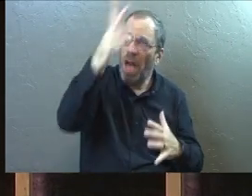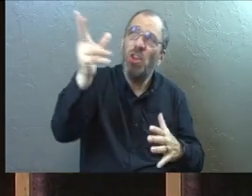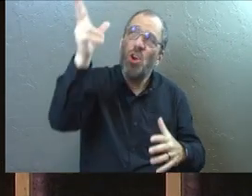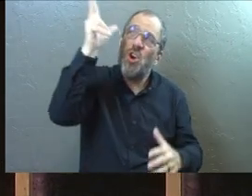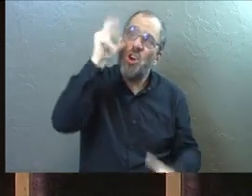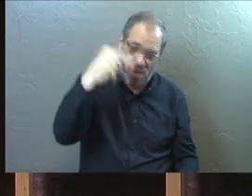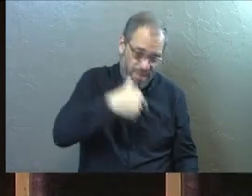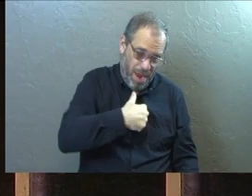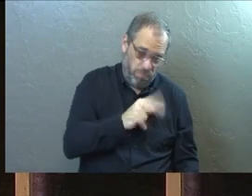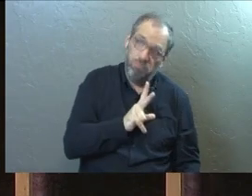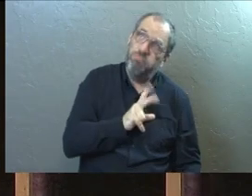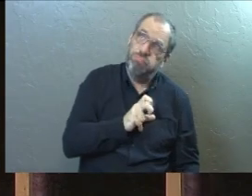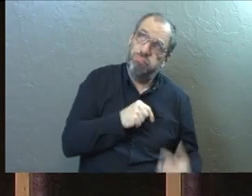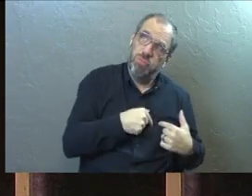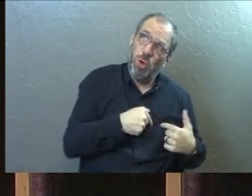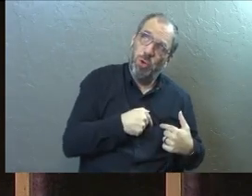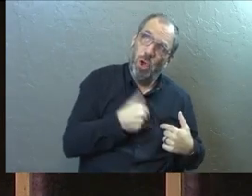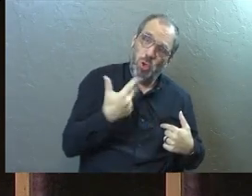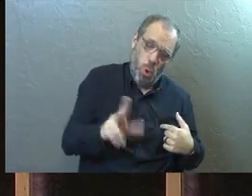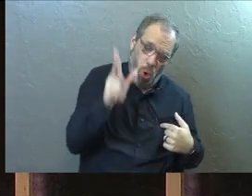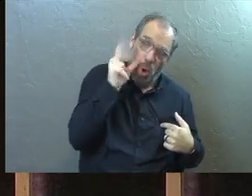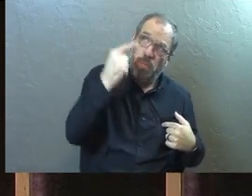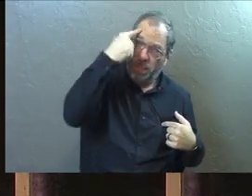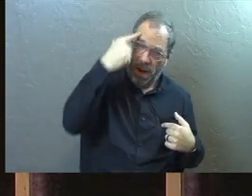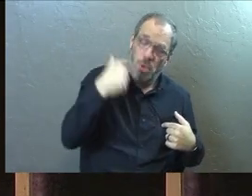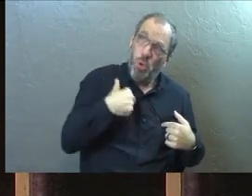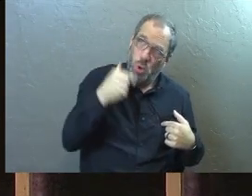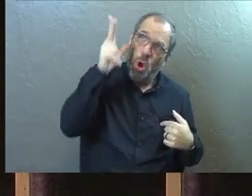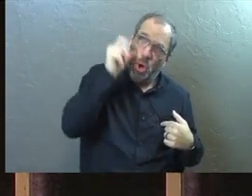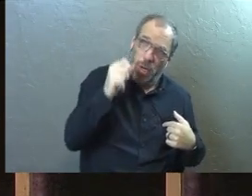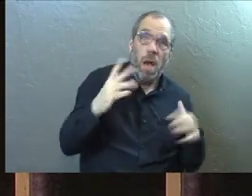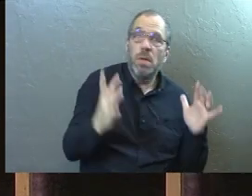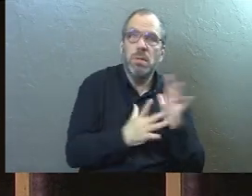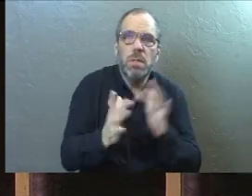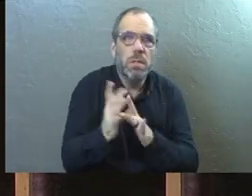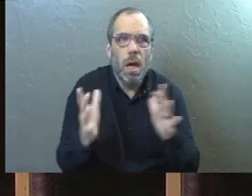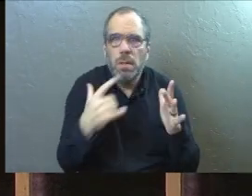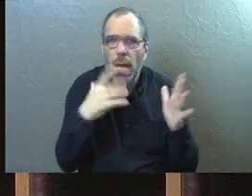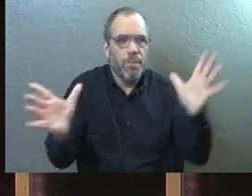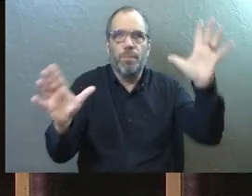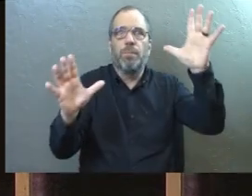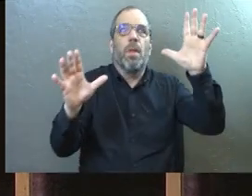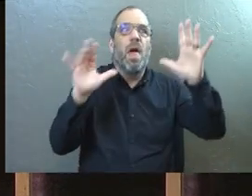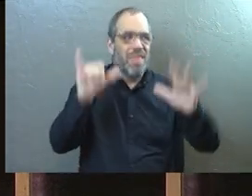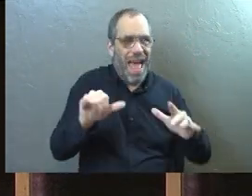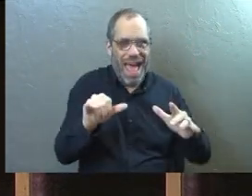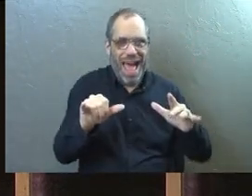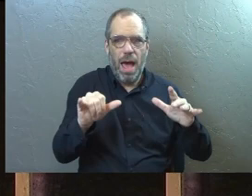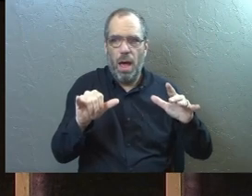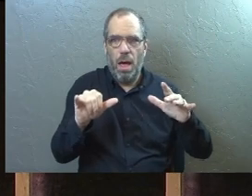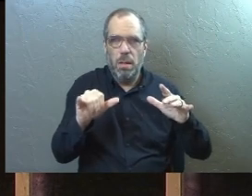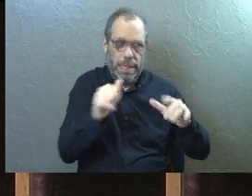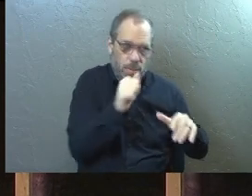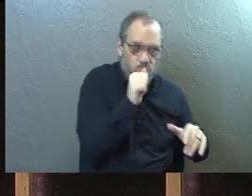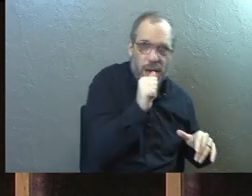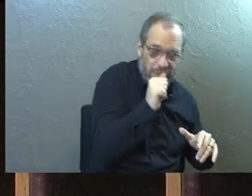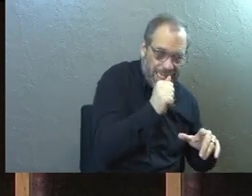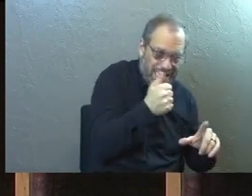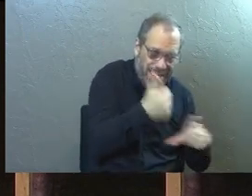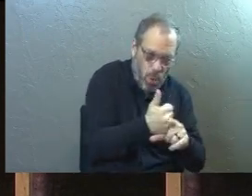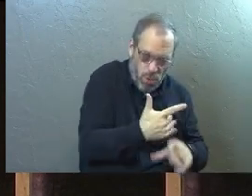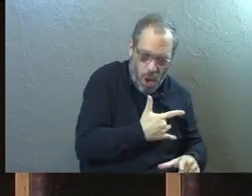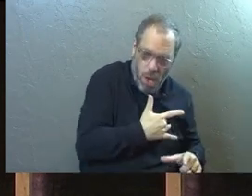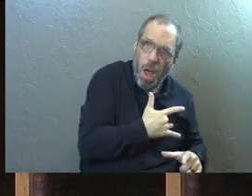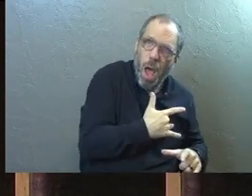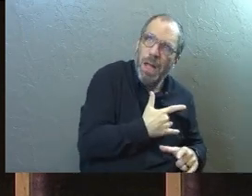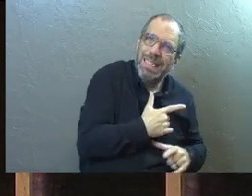you heard my thoughts. You heard my prayers. Jesus is even saying the ones that he did in the privacy of his own